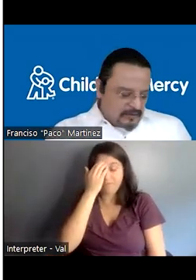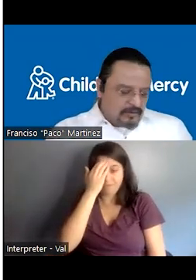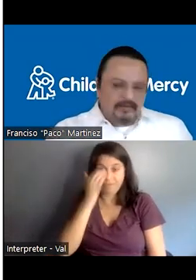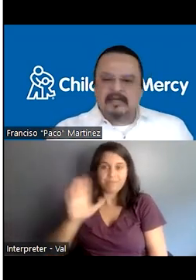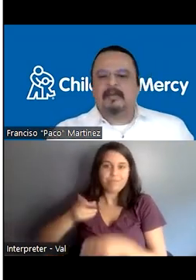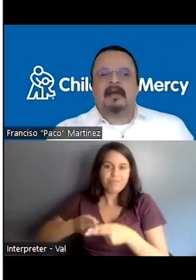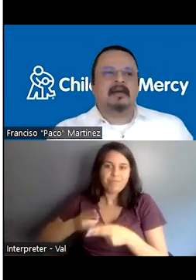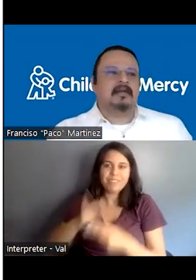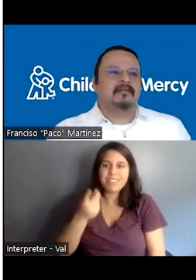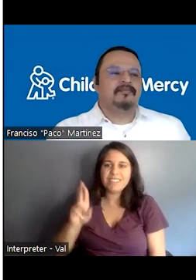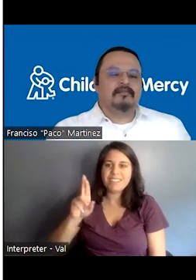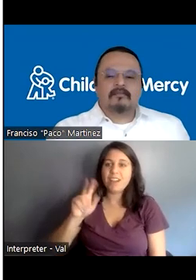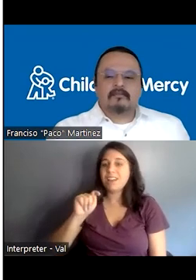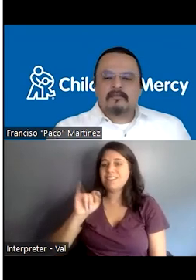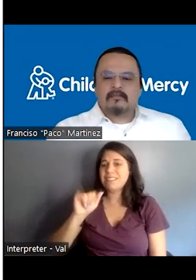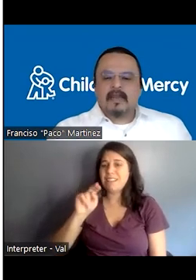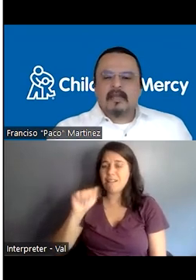name is Dr. Kira McCarthy.